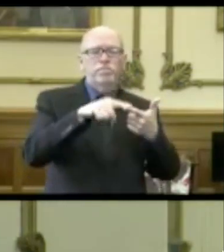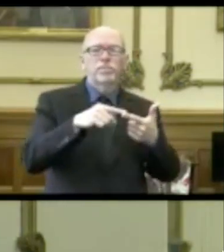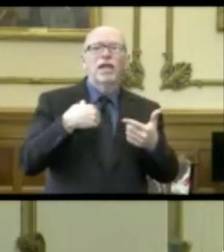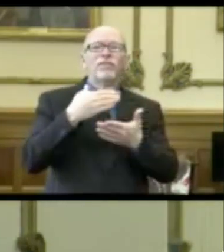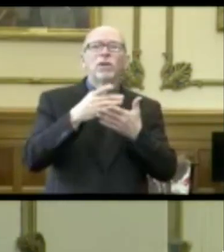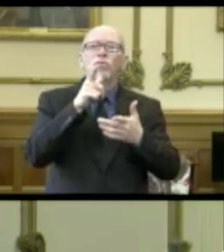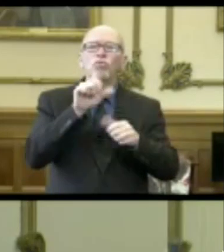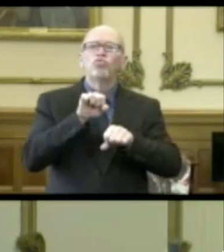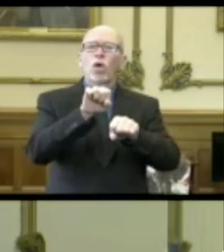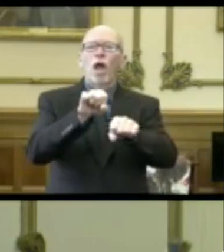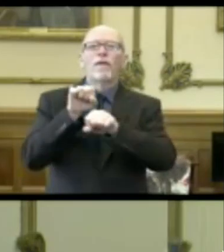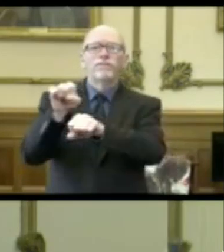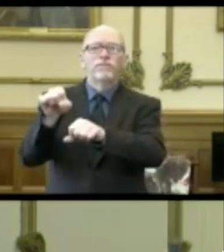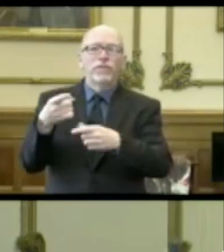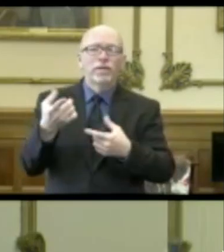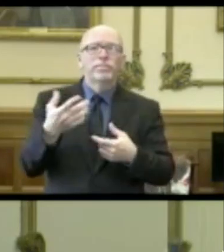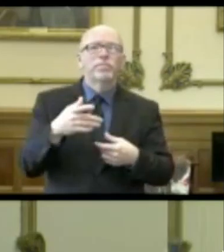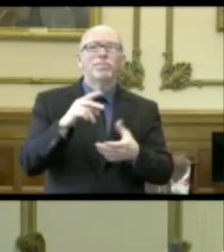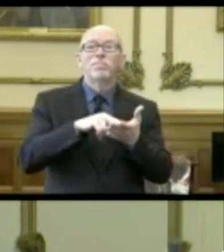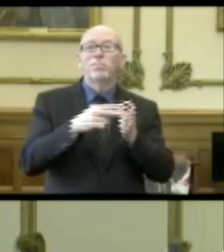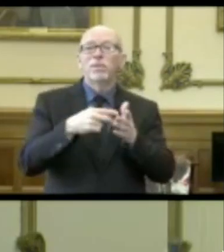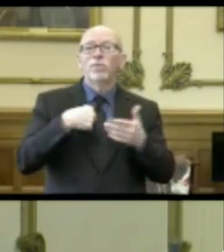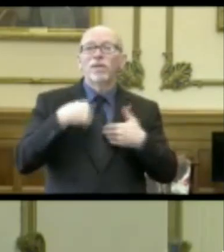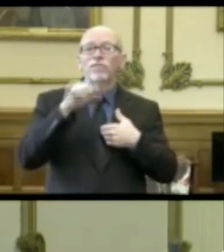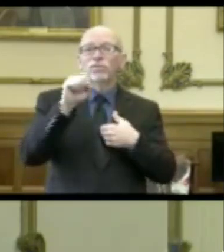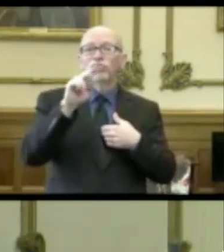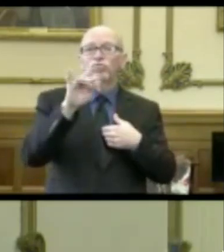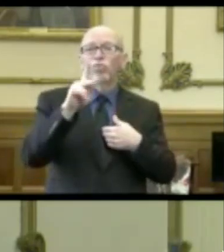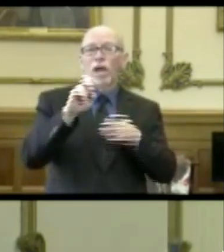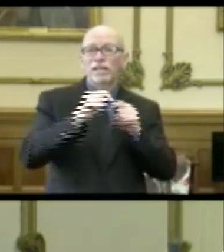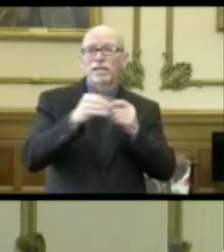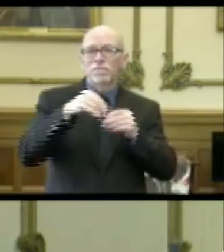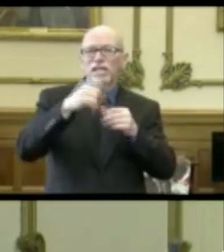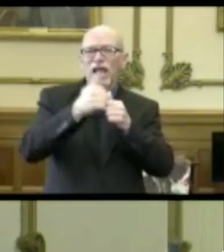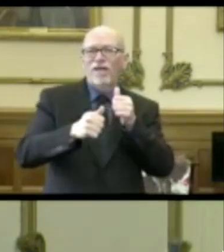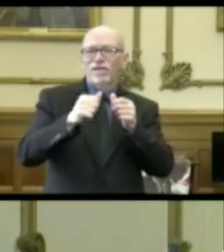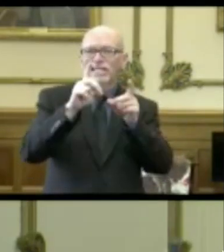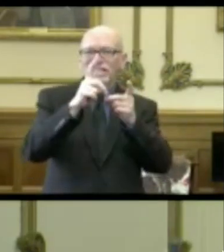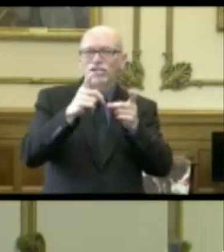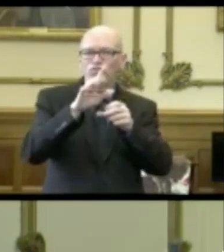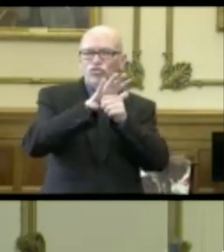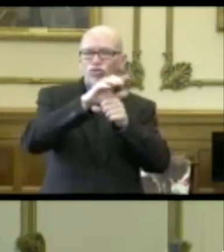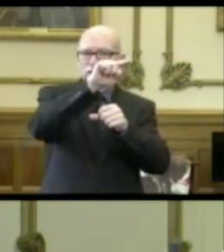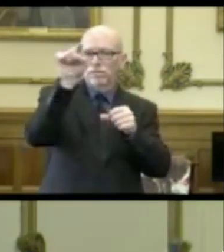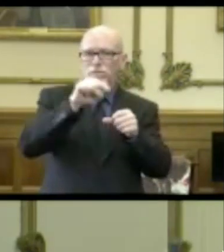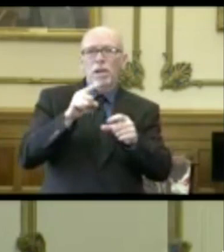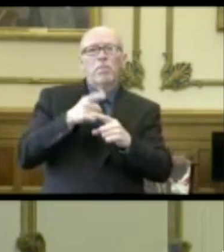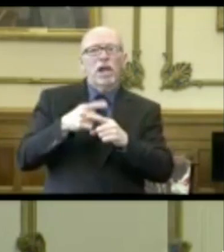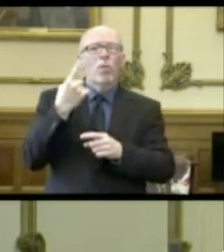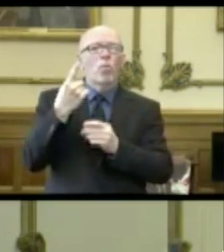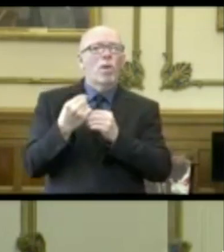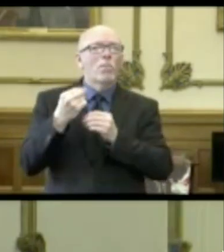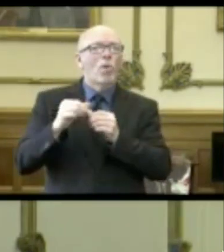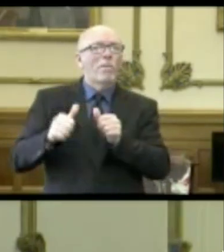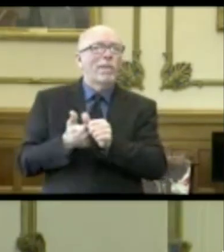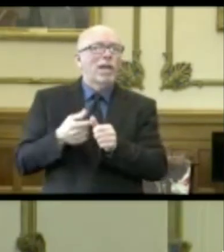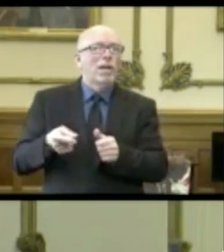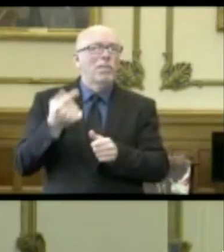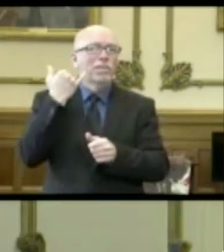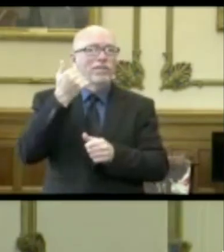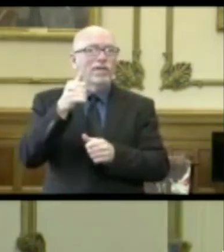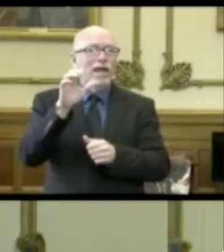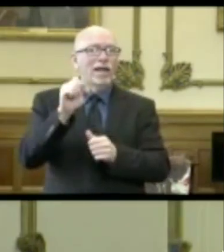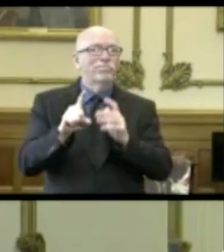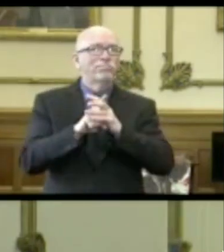drive, and so, as we have mentioned, we have a strike team in every preparedness district plus an additional strike team for cases that come